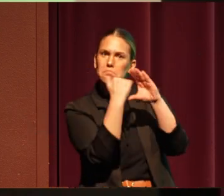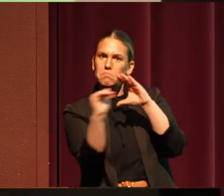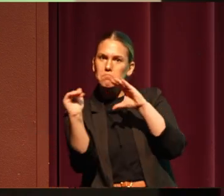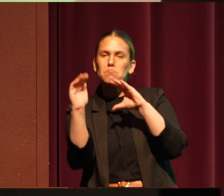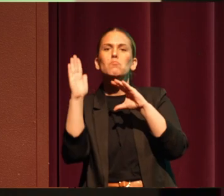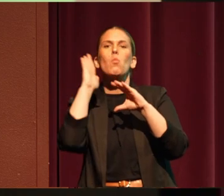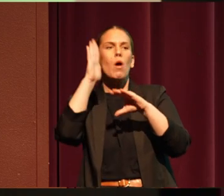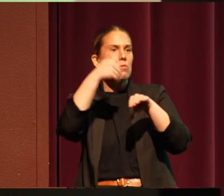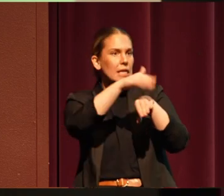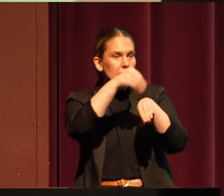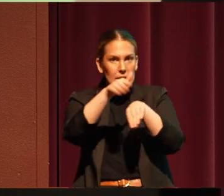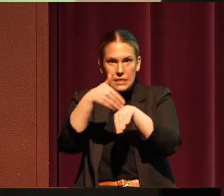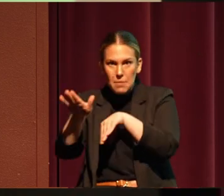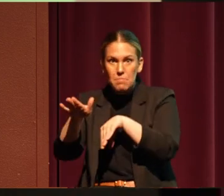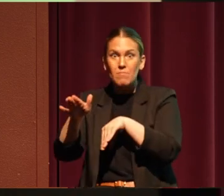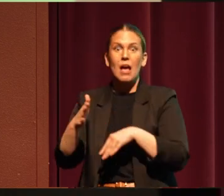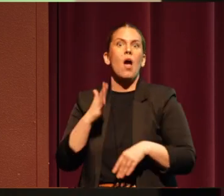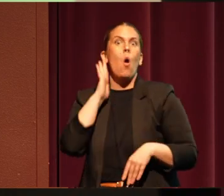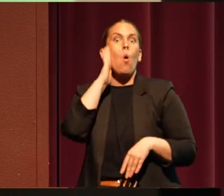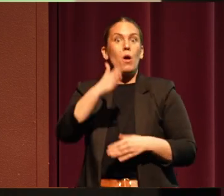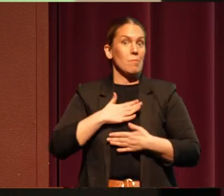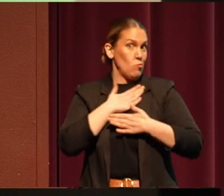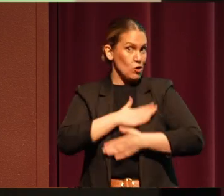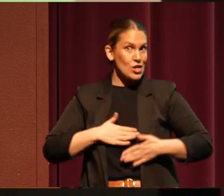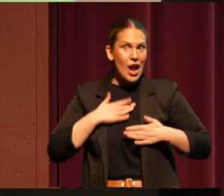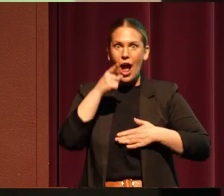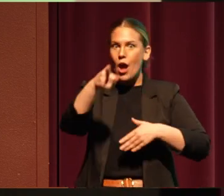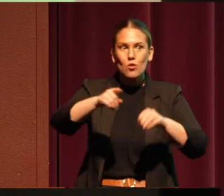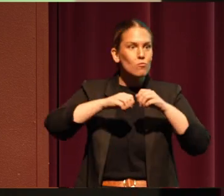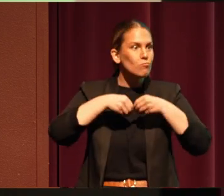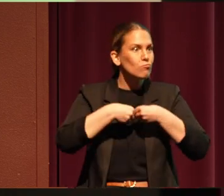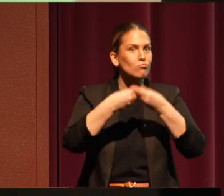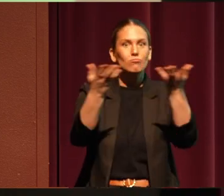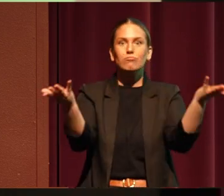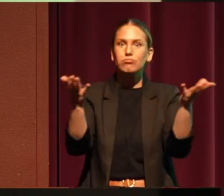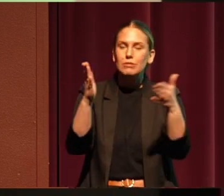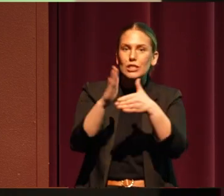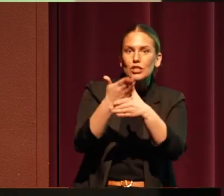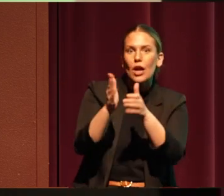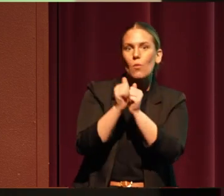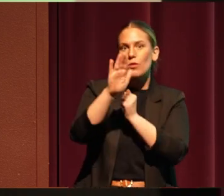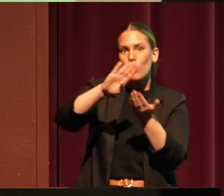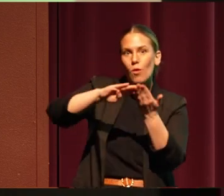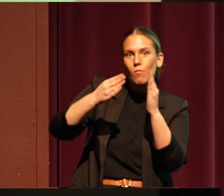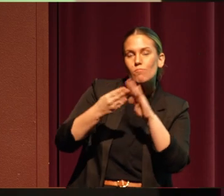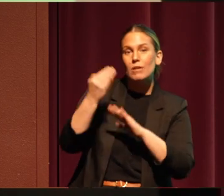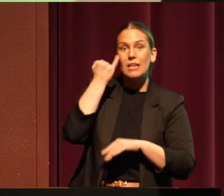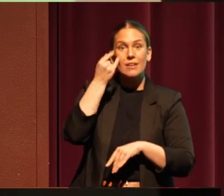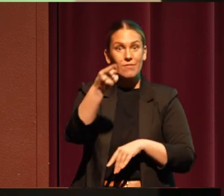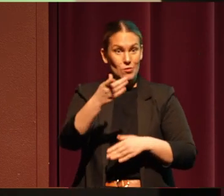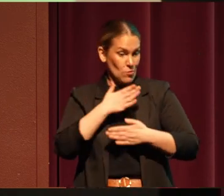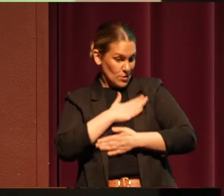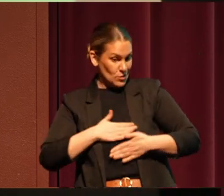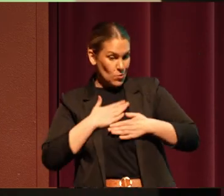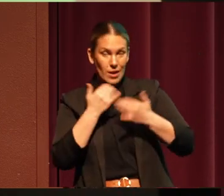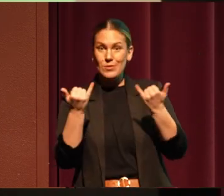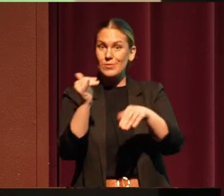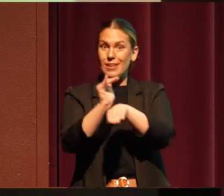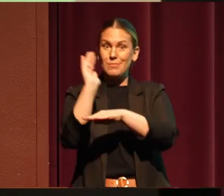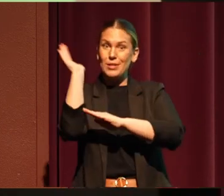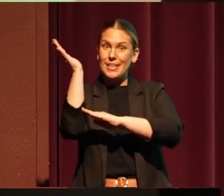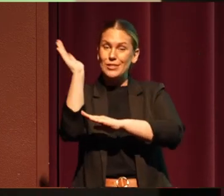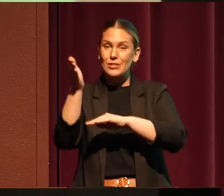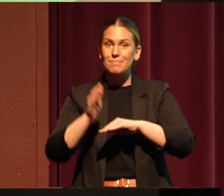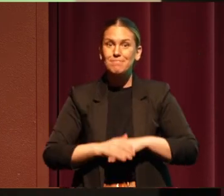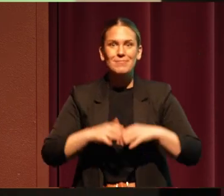once you receive that, we really do appreciate it if you can share that out with your community, if you enjoyed tonight's presentation. And now it